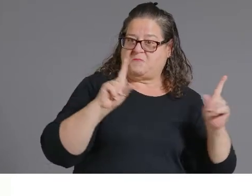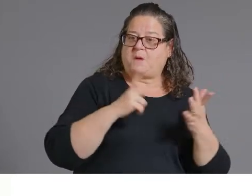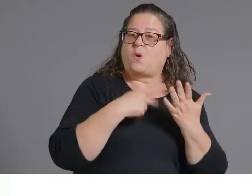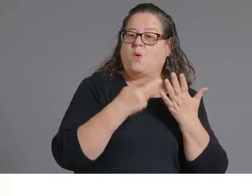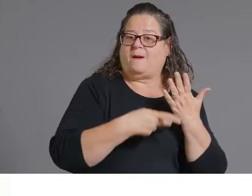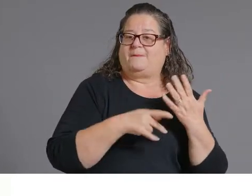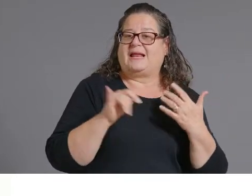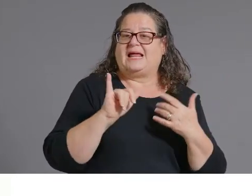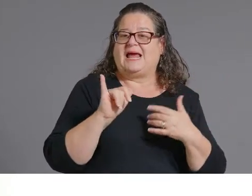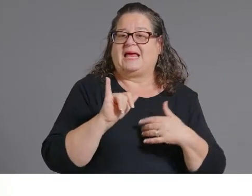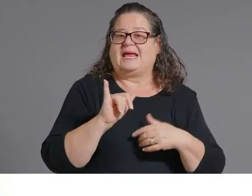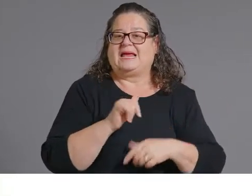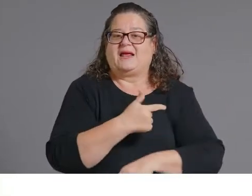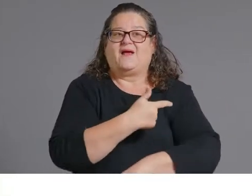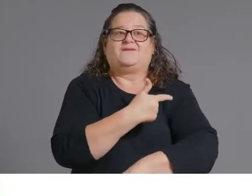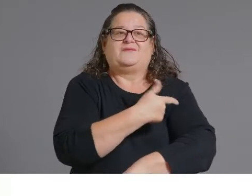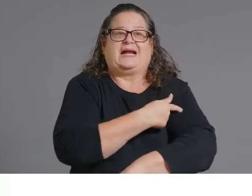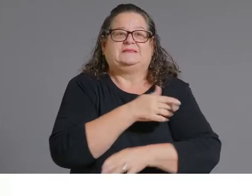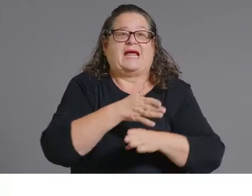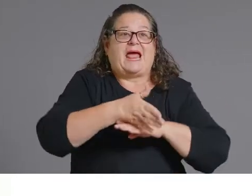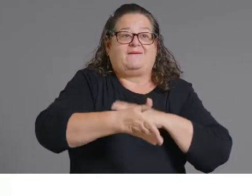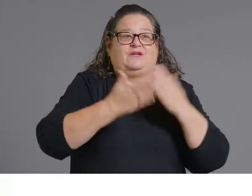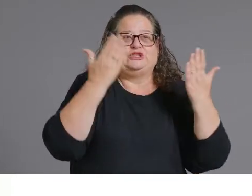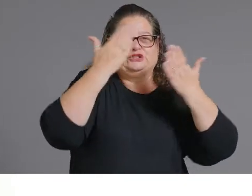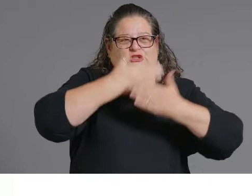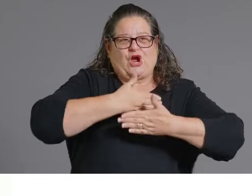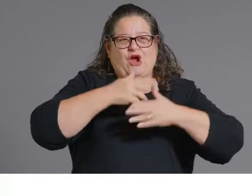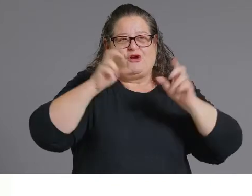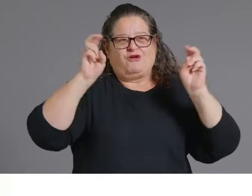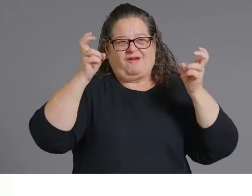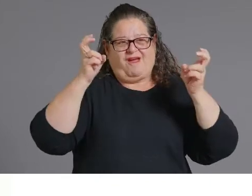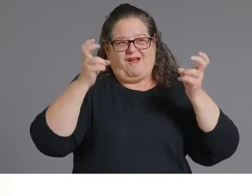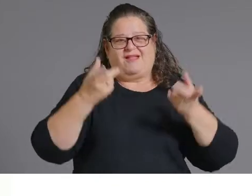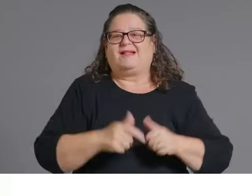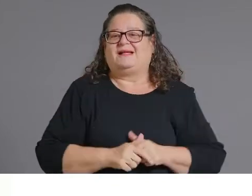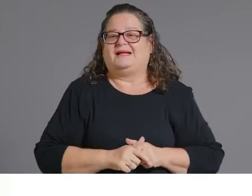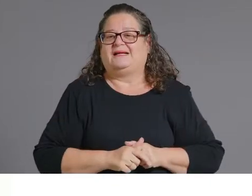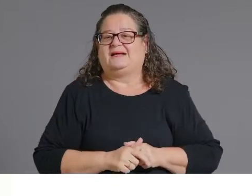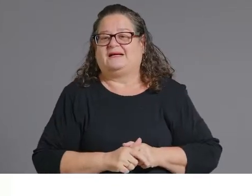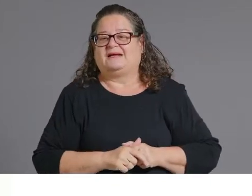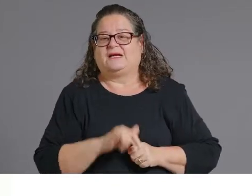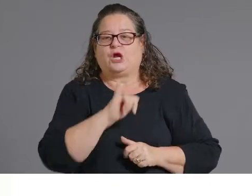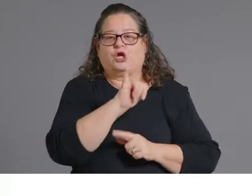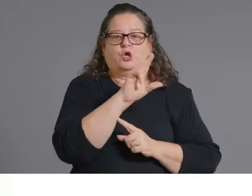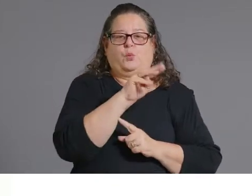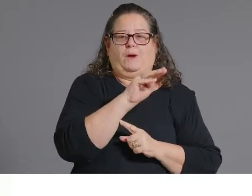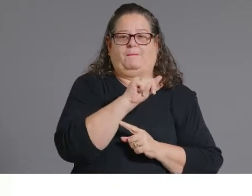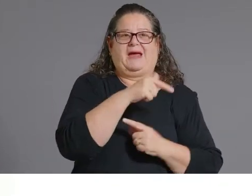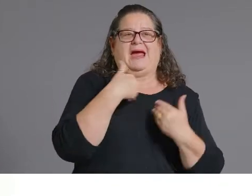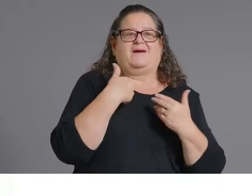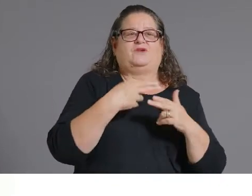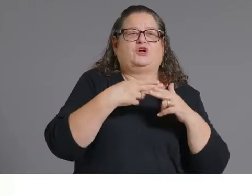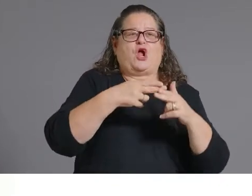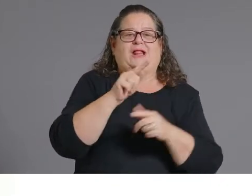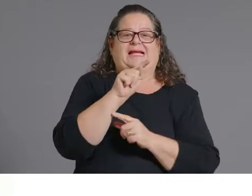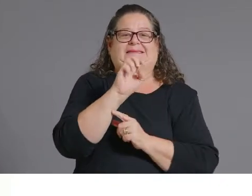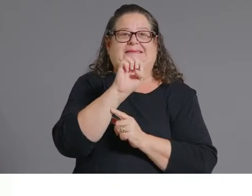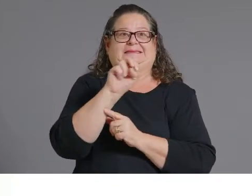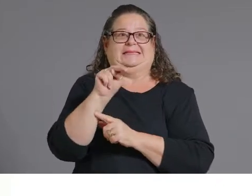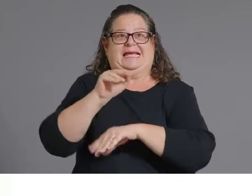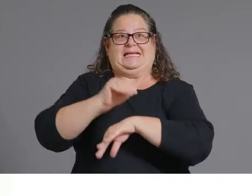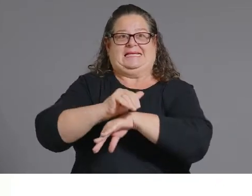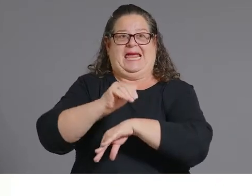has kicked off teen nights in order to increase access to vaccines during the evening hours and to reach populations that may not